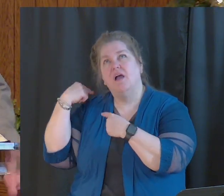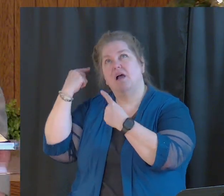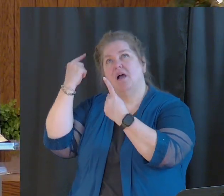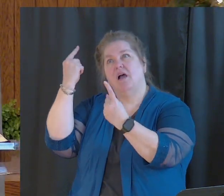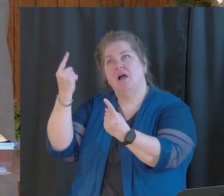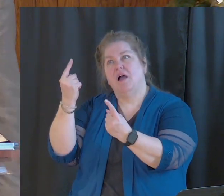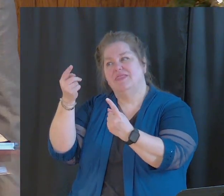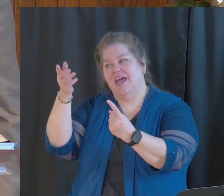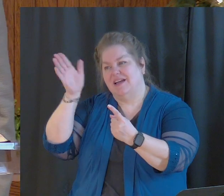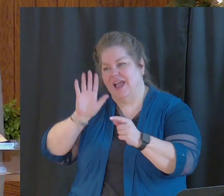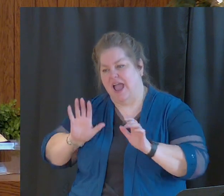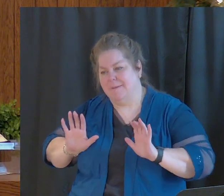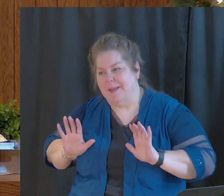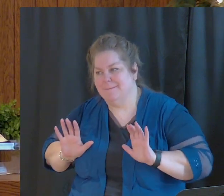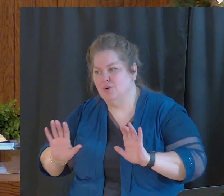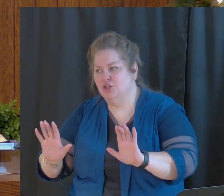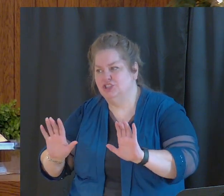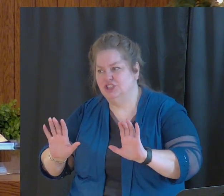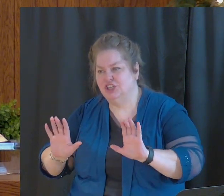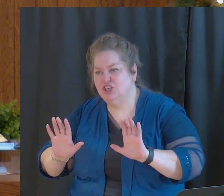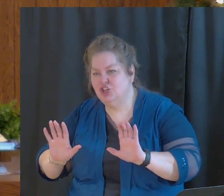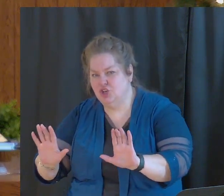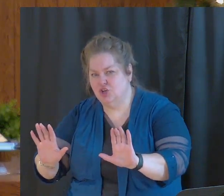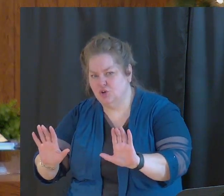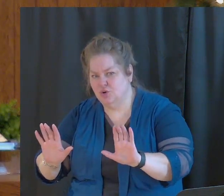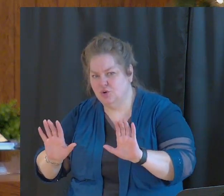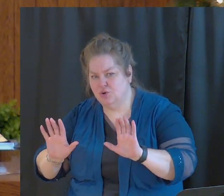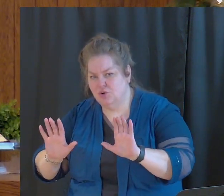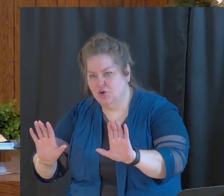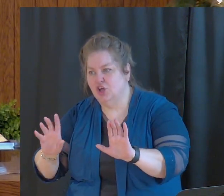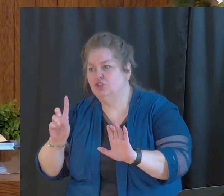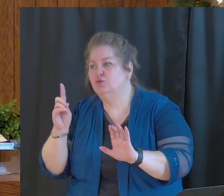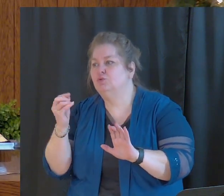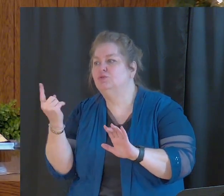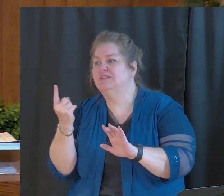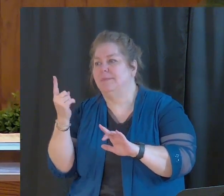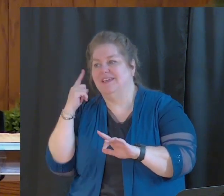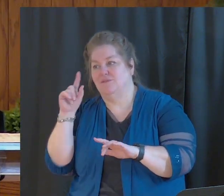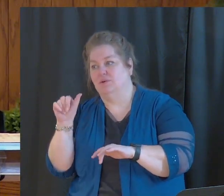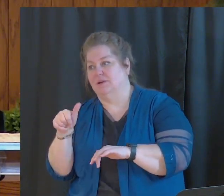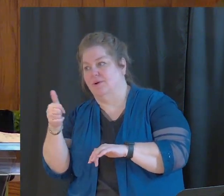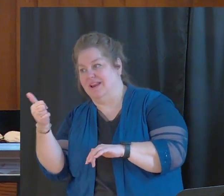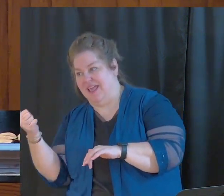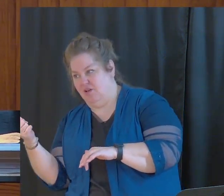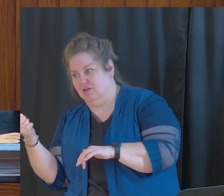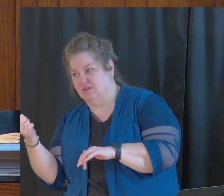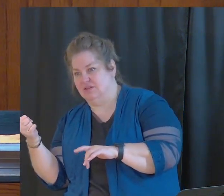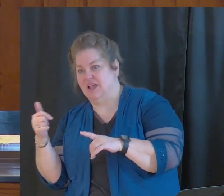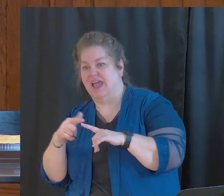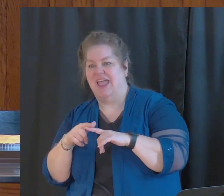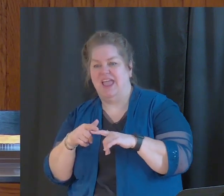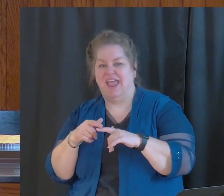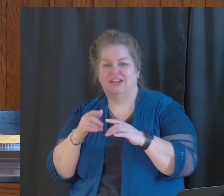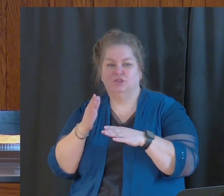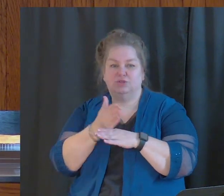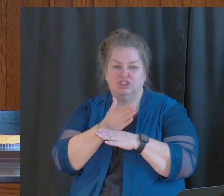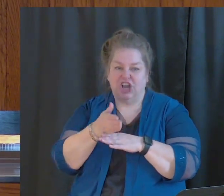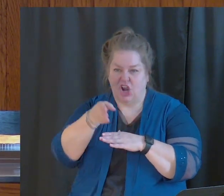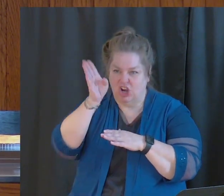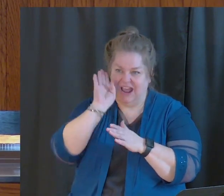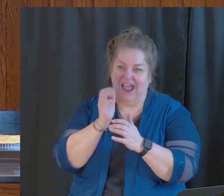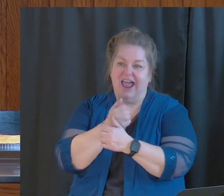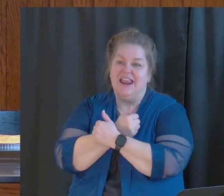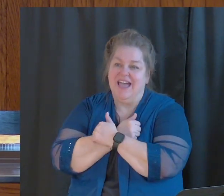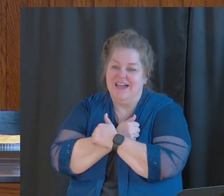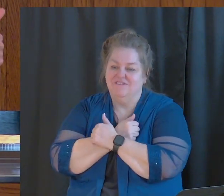has been pushing you to step out of your comfort zone, to do something for somebody else, to tell somebody about God's love for them, to